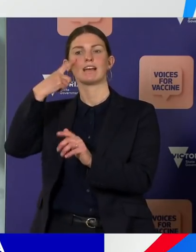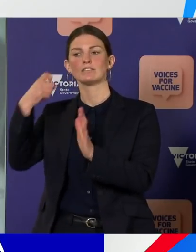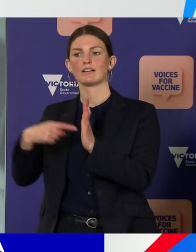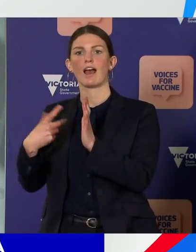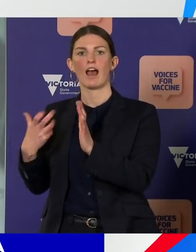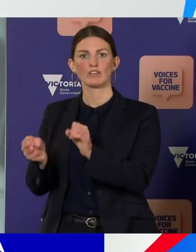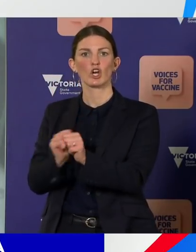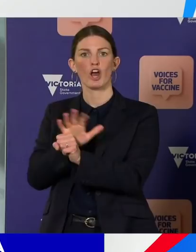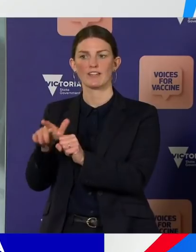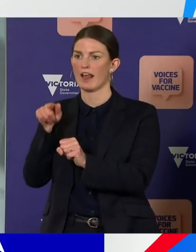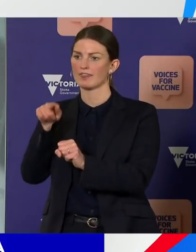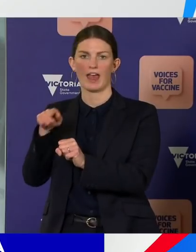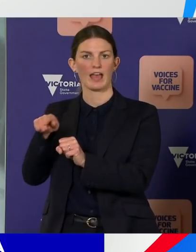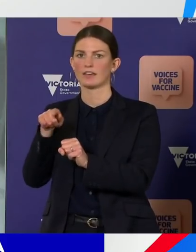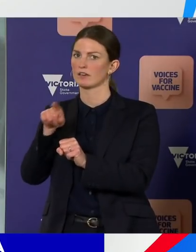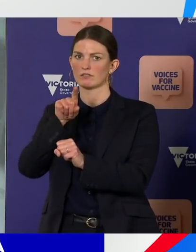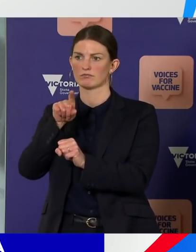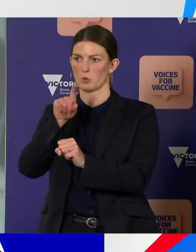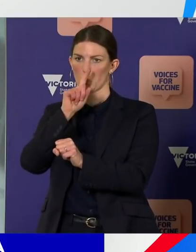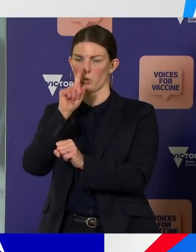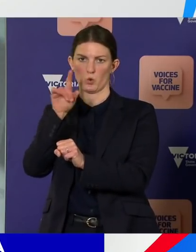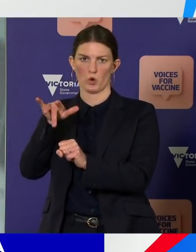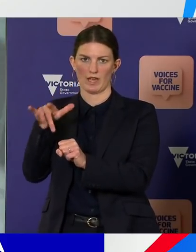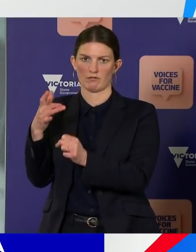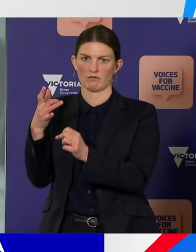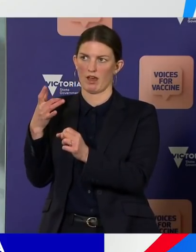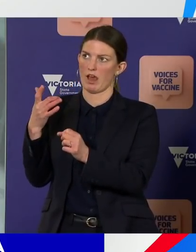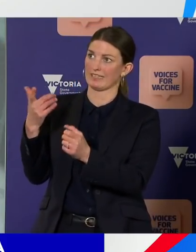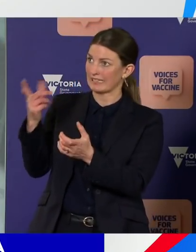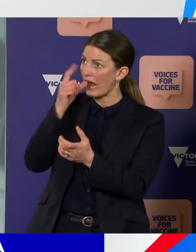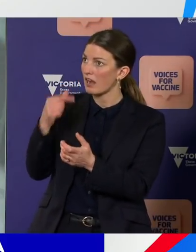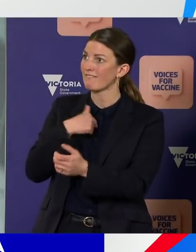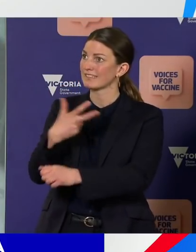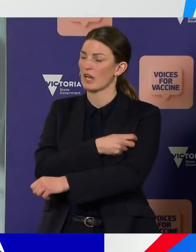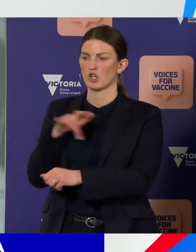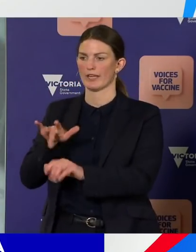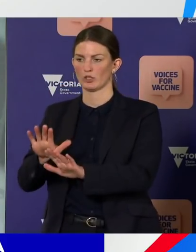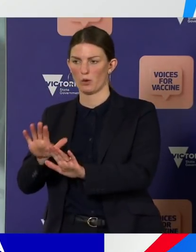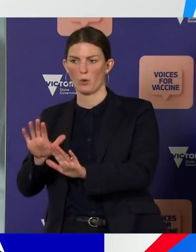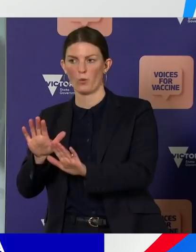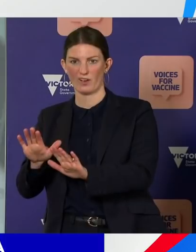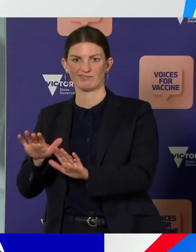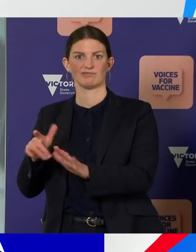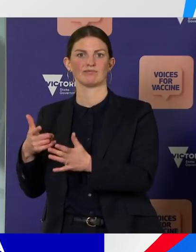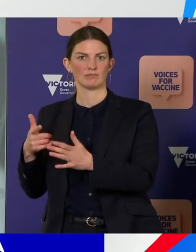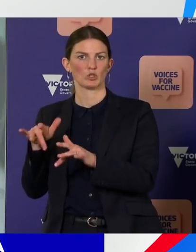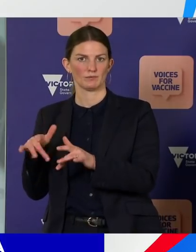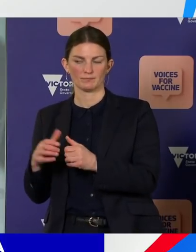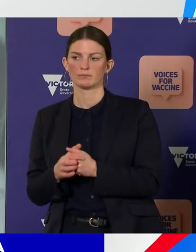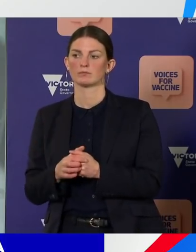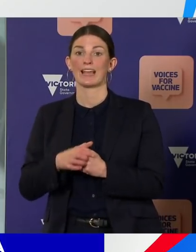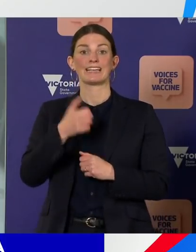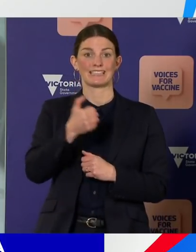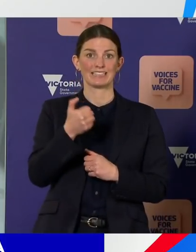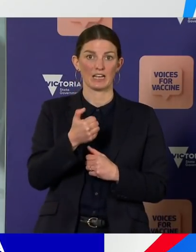16-year-olds. 67 in hospital were not vaccinated but had been